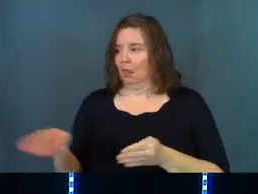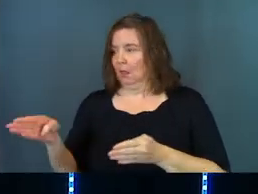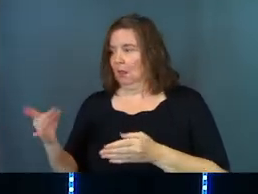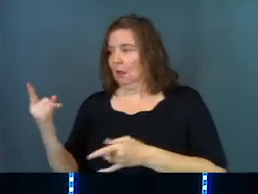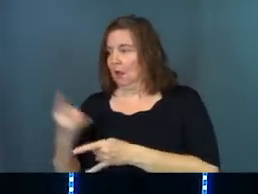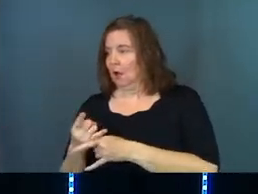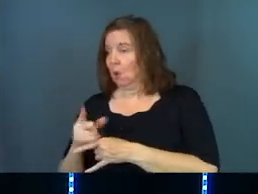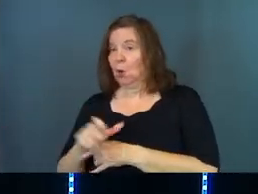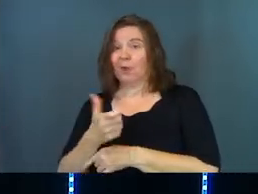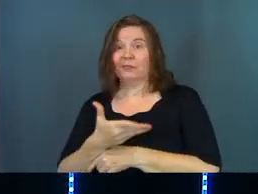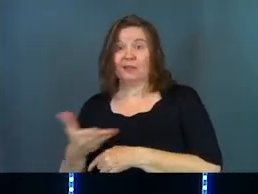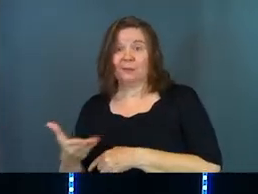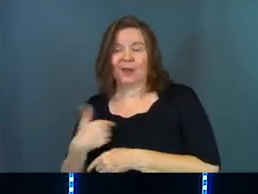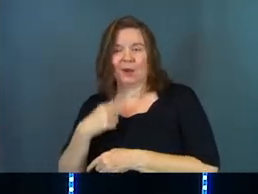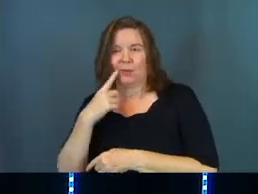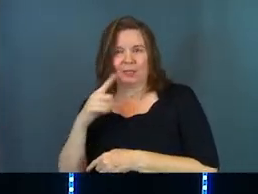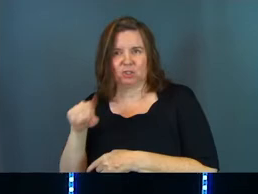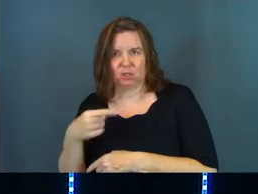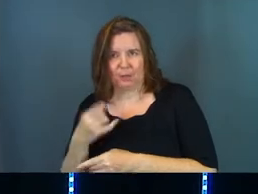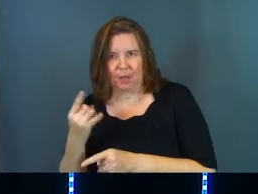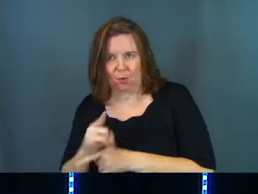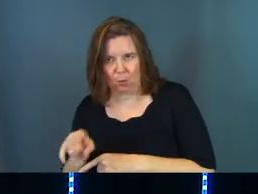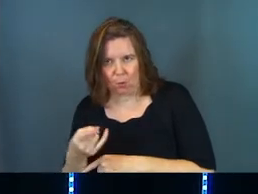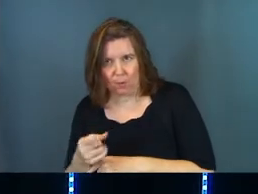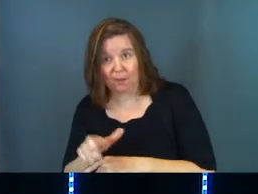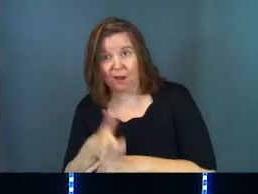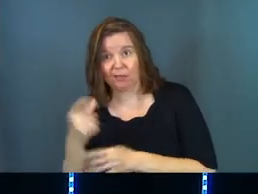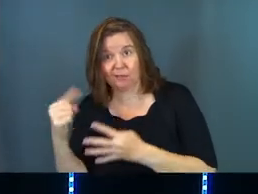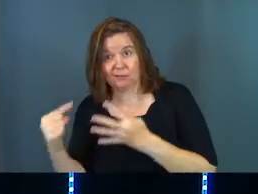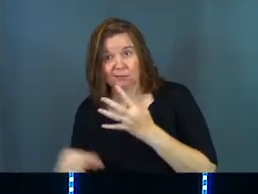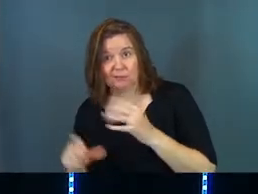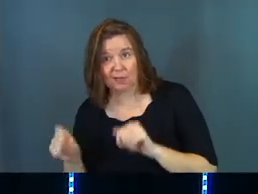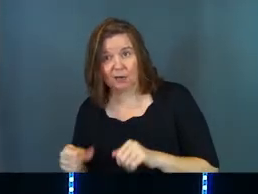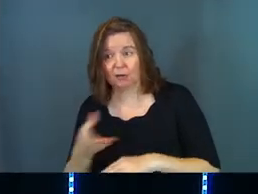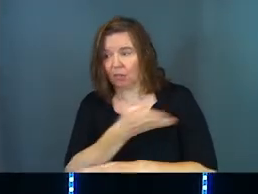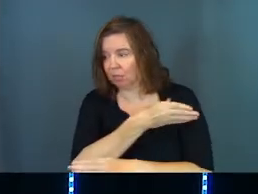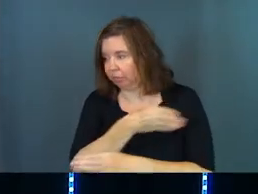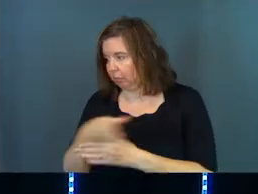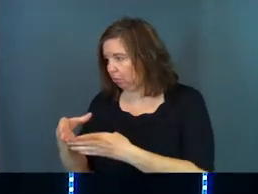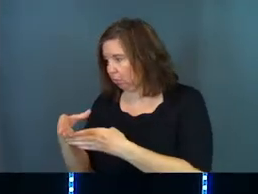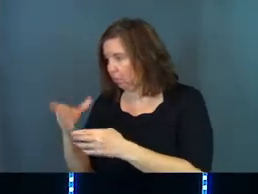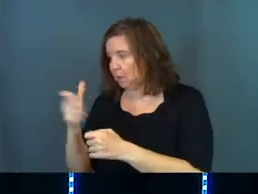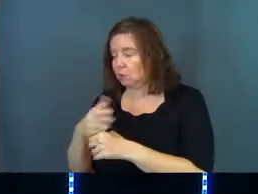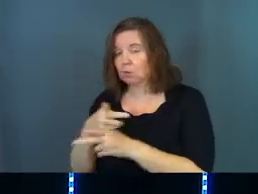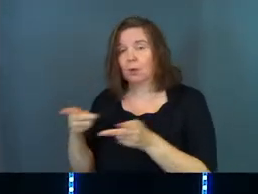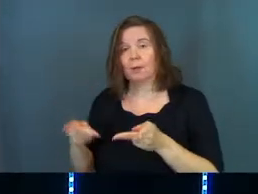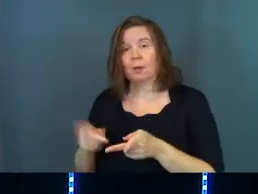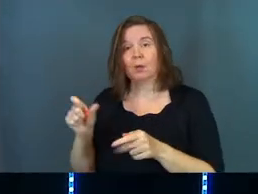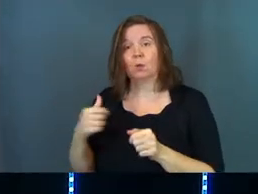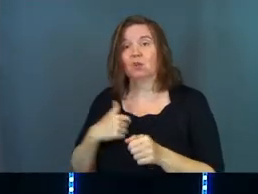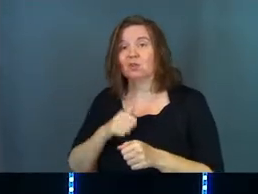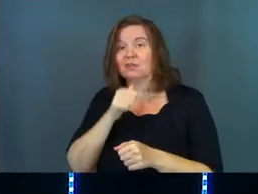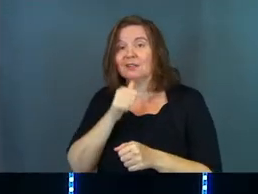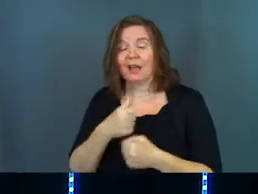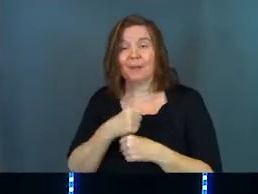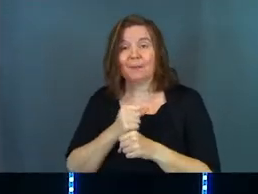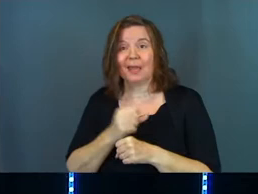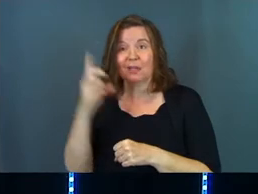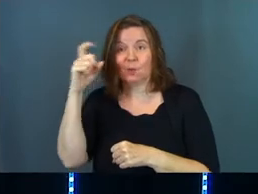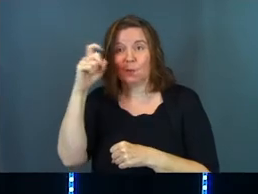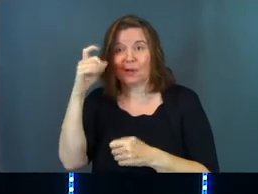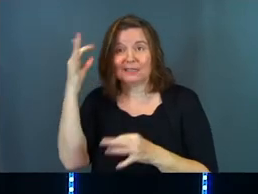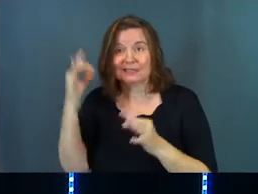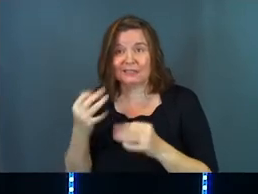alcohol or other substances, I don't think this is just about alcohol. You go too far with other substances, you get to a point where you're no longer making